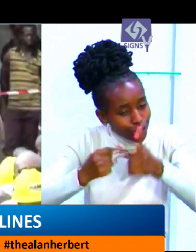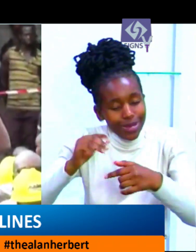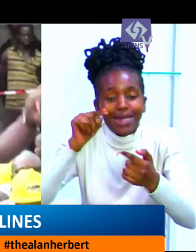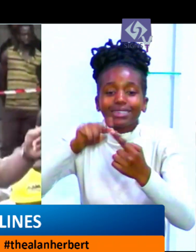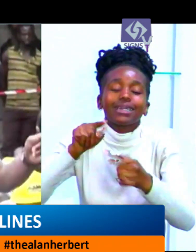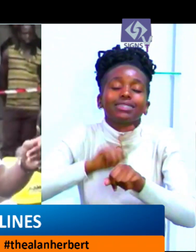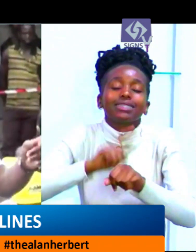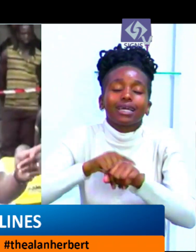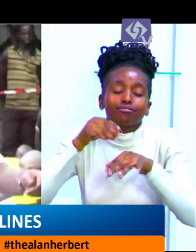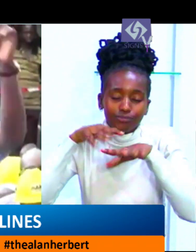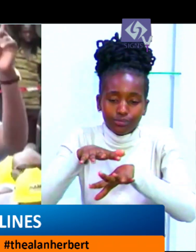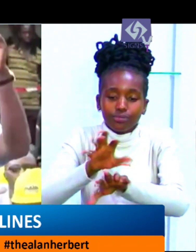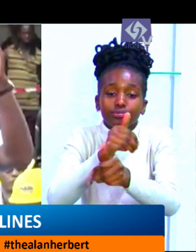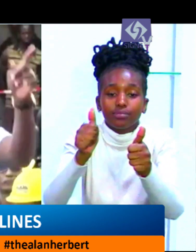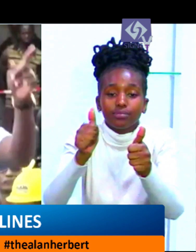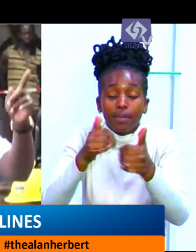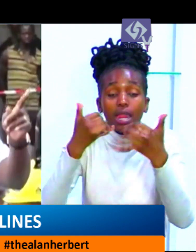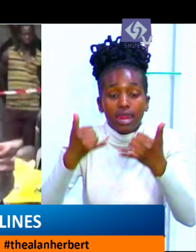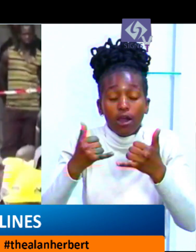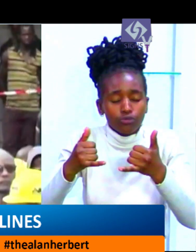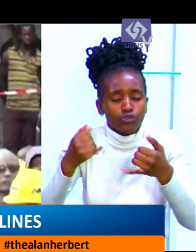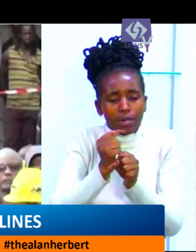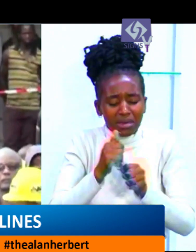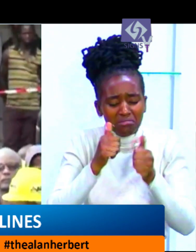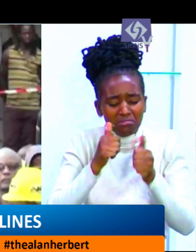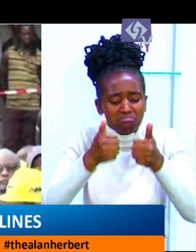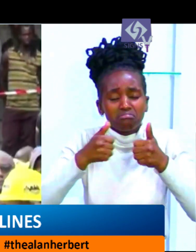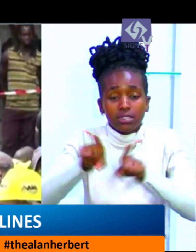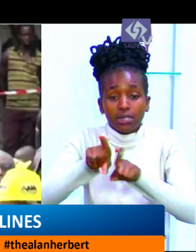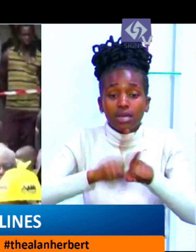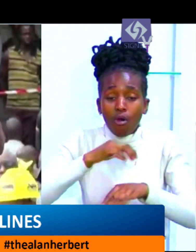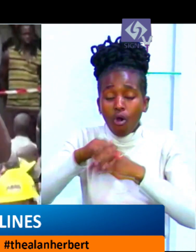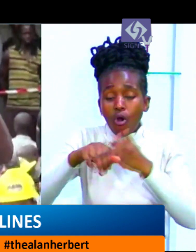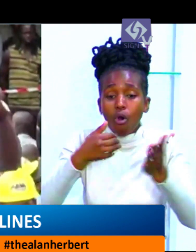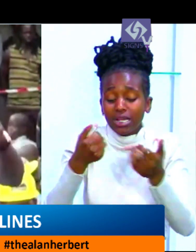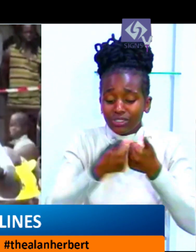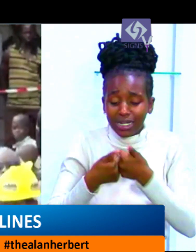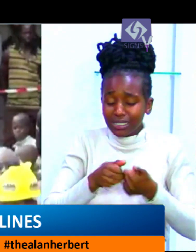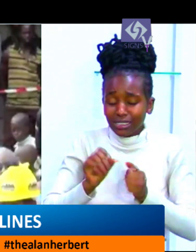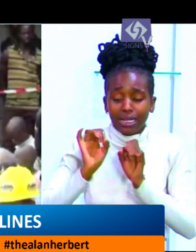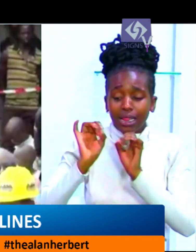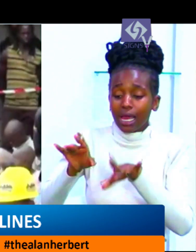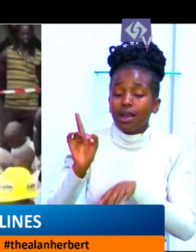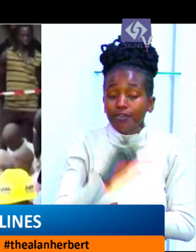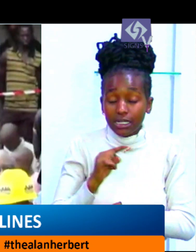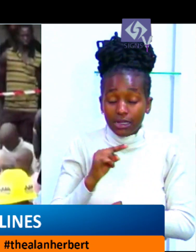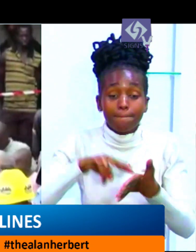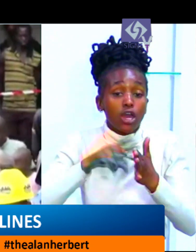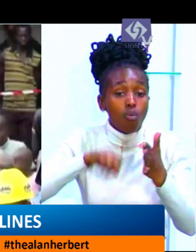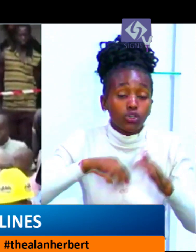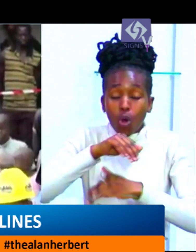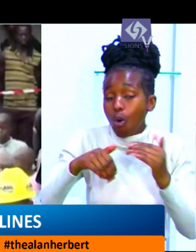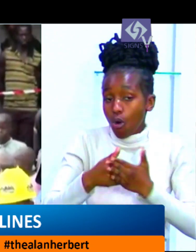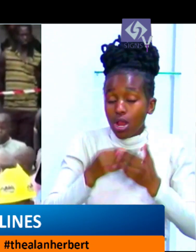country, President Ruto says all is set for the new time. Now President William Ruto used his tour of Western Kenya to outline strides his